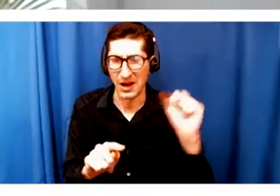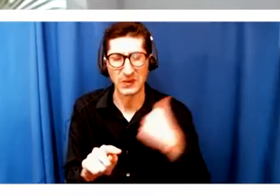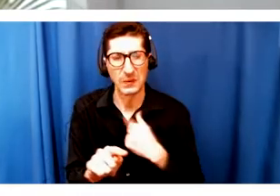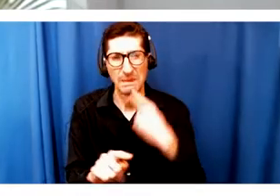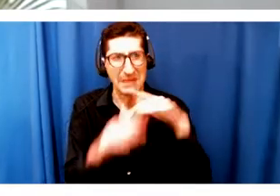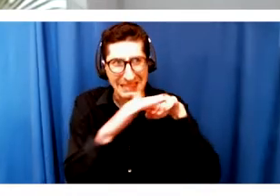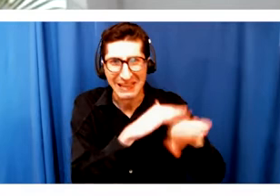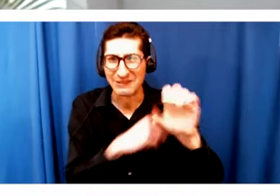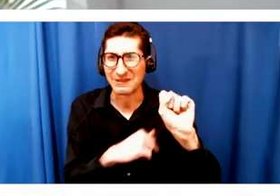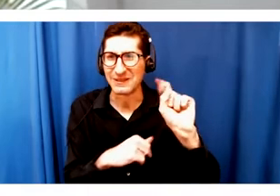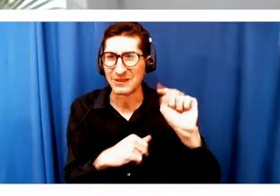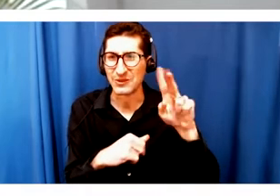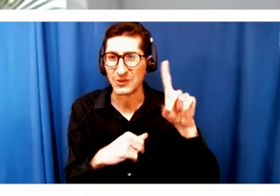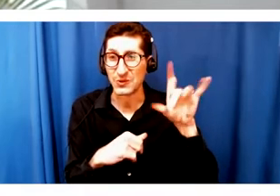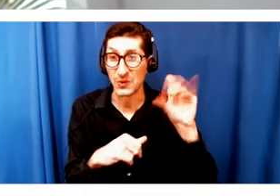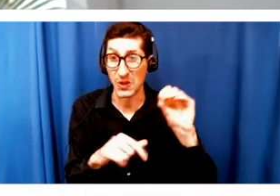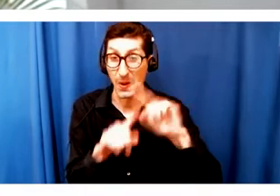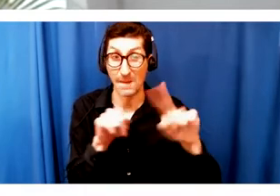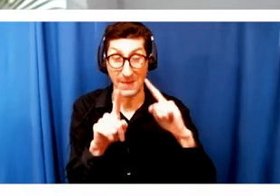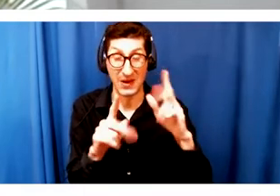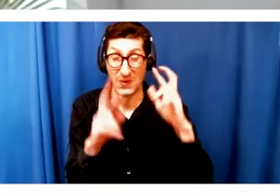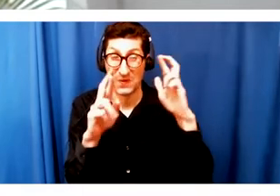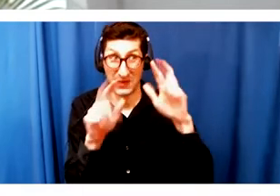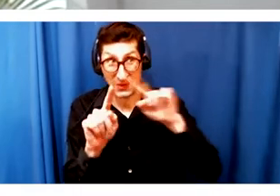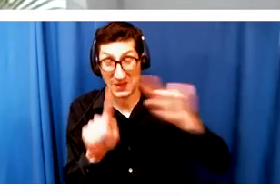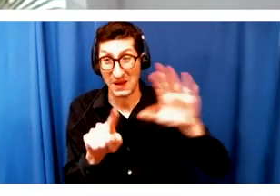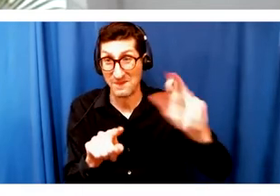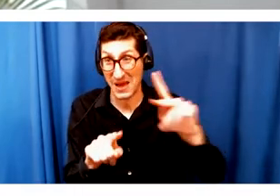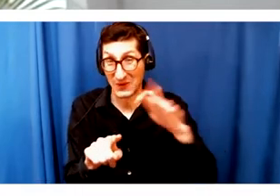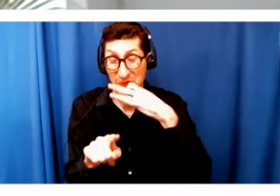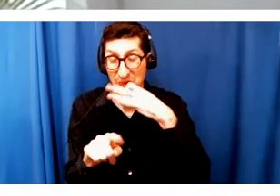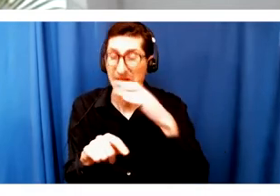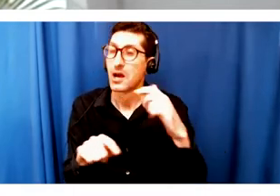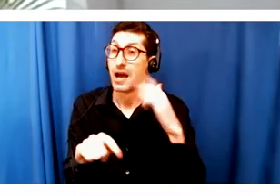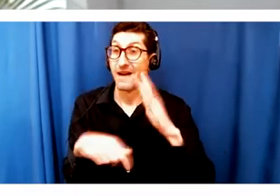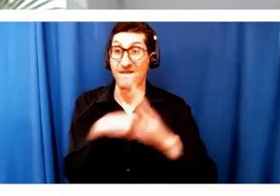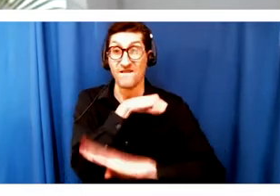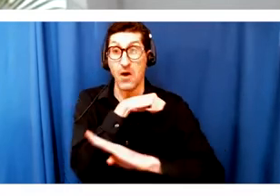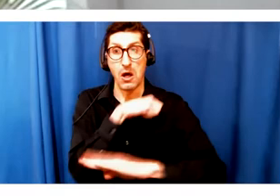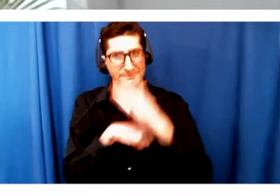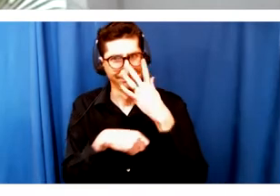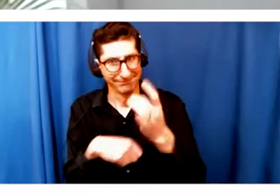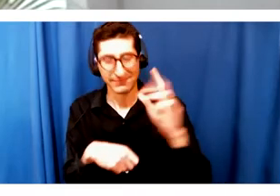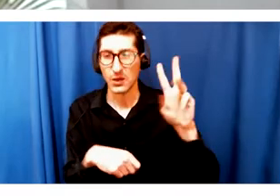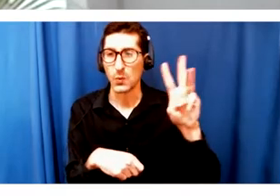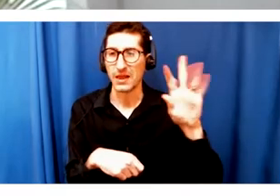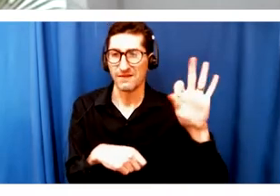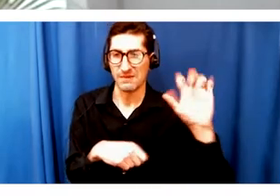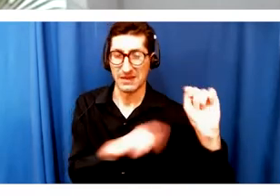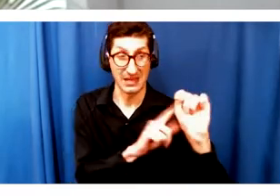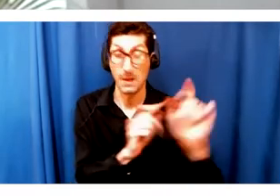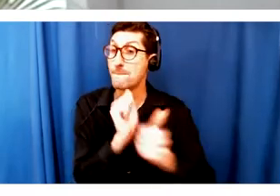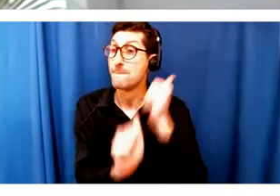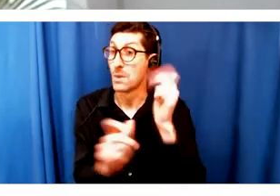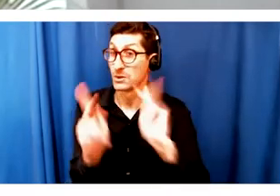we look forward to returning as soon as possible. We've got an interesting fall ahead. As many know, Wheelock Family Theater, a majority of the audiences that we serve are